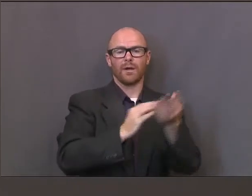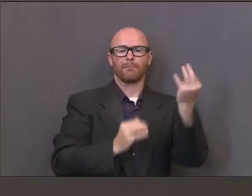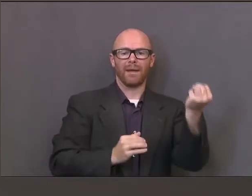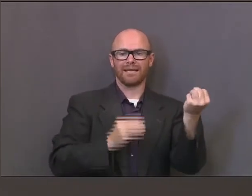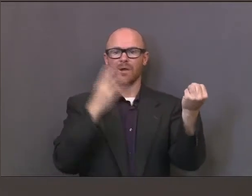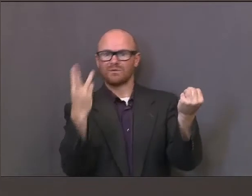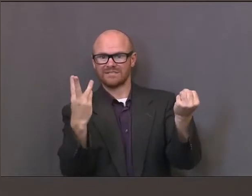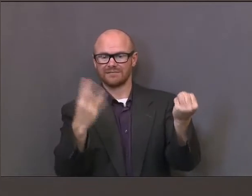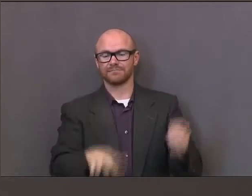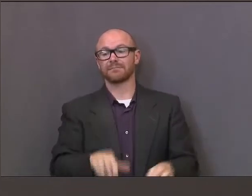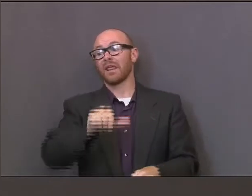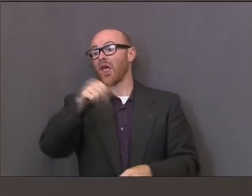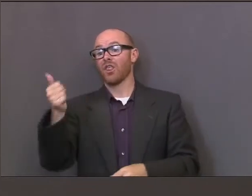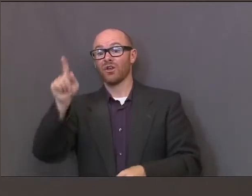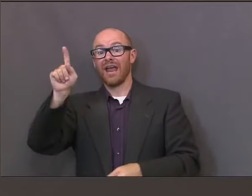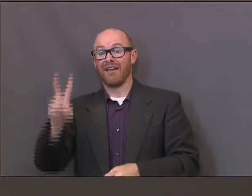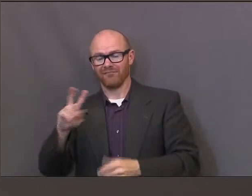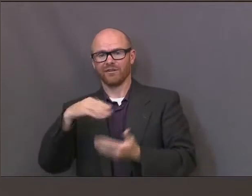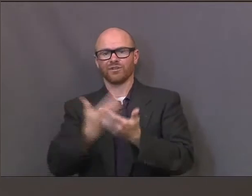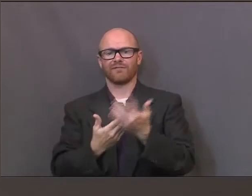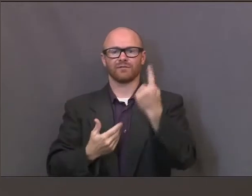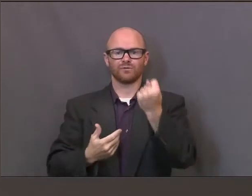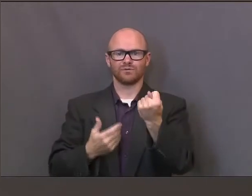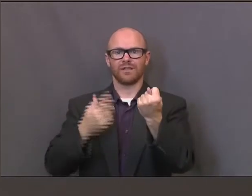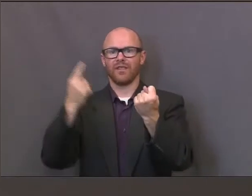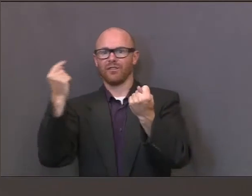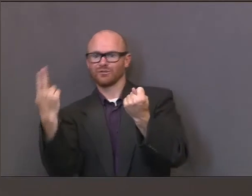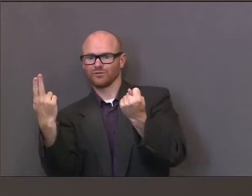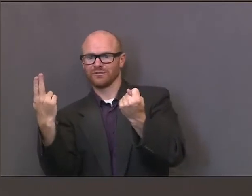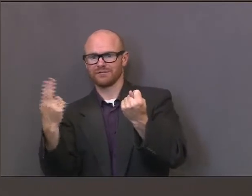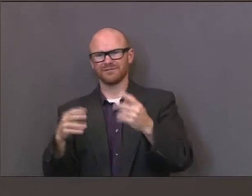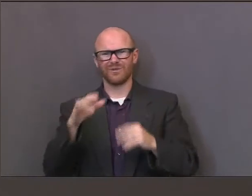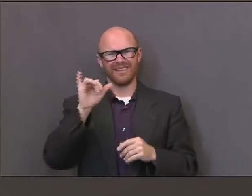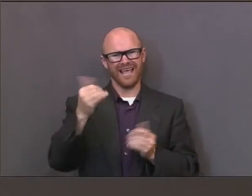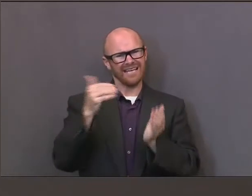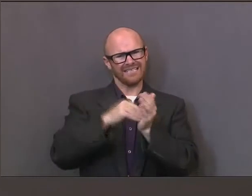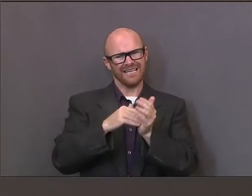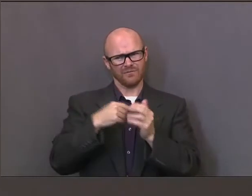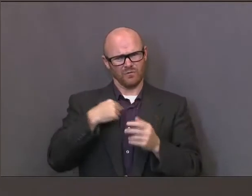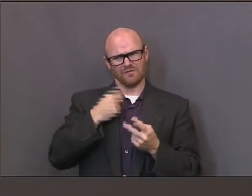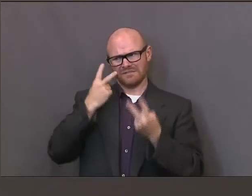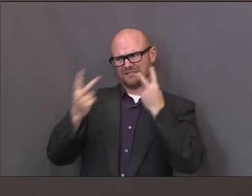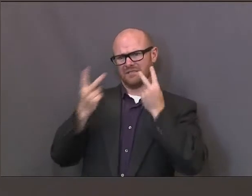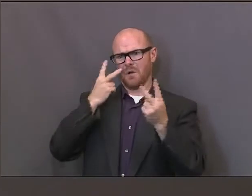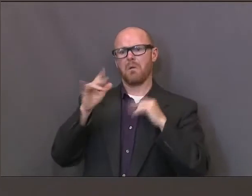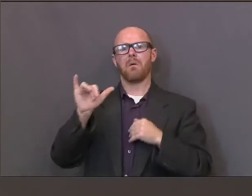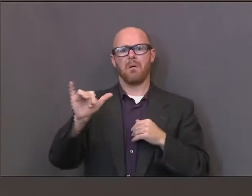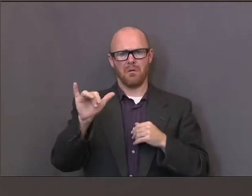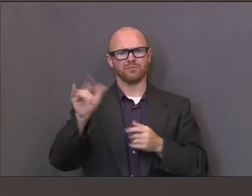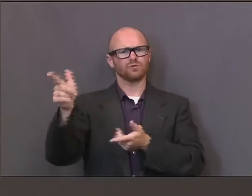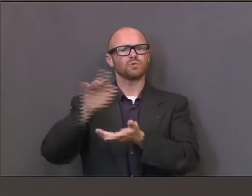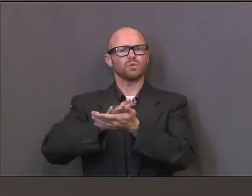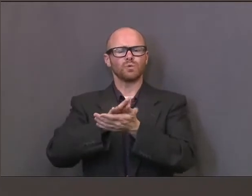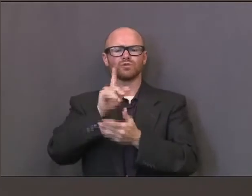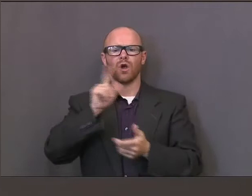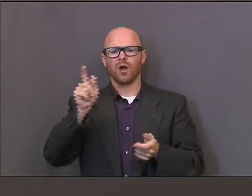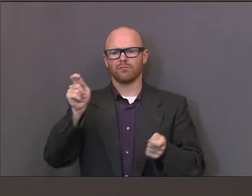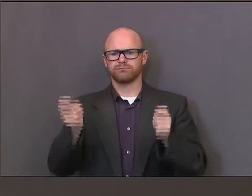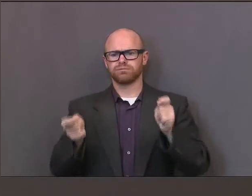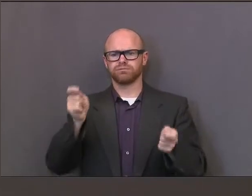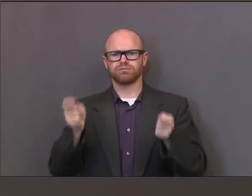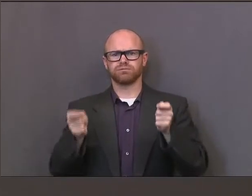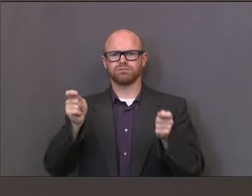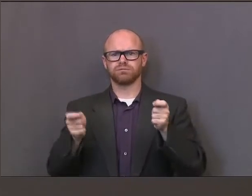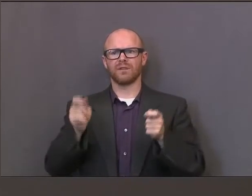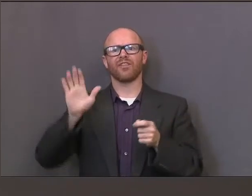the other day. And so that is one of those mitigation efforts that as we see cases rise at schools, they see that trigger and